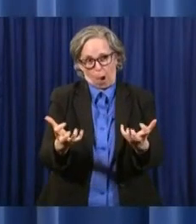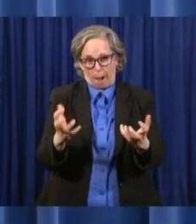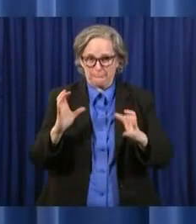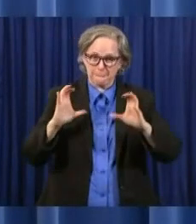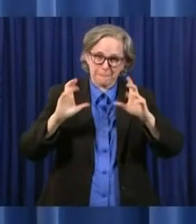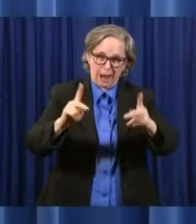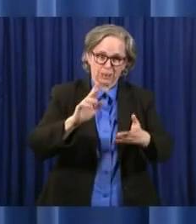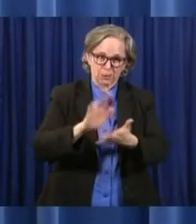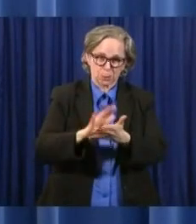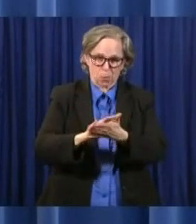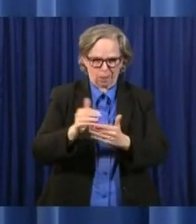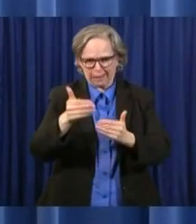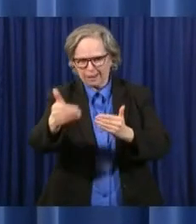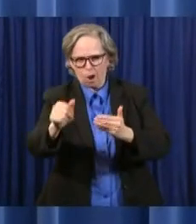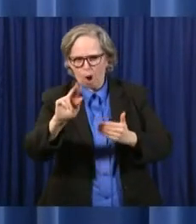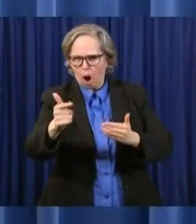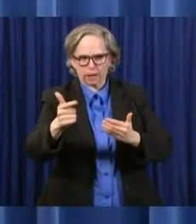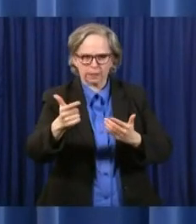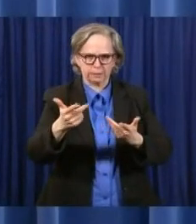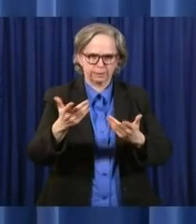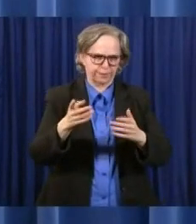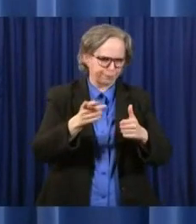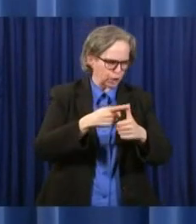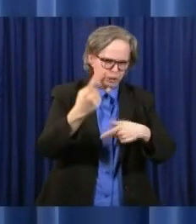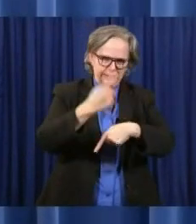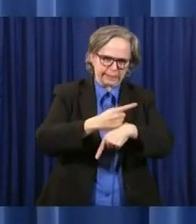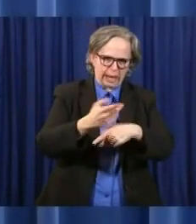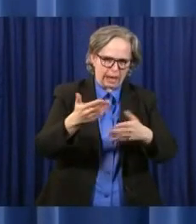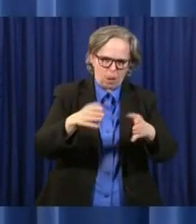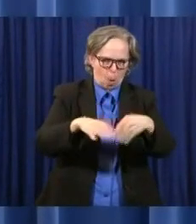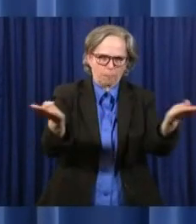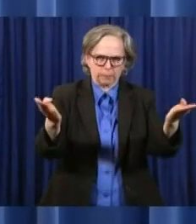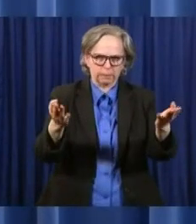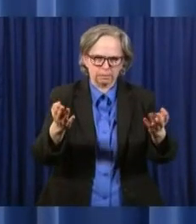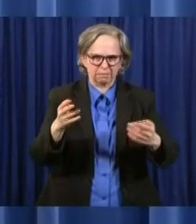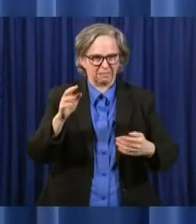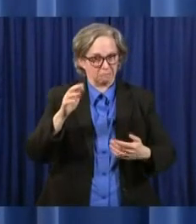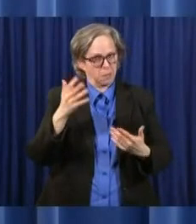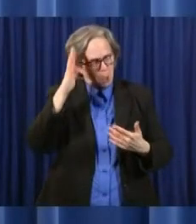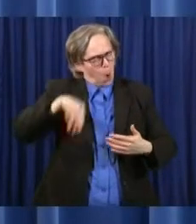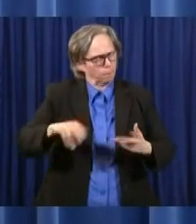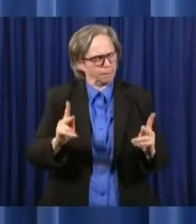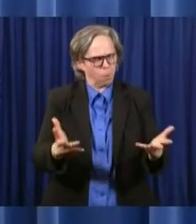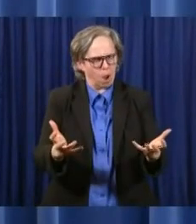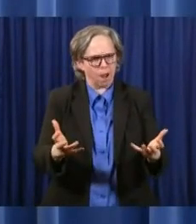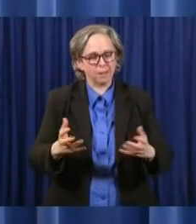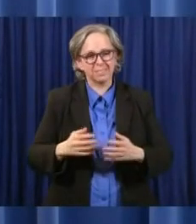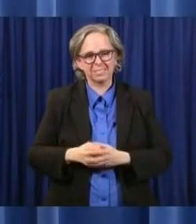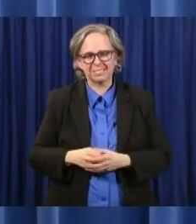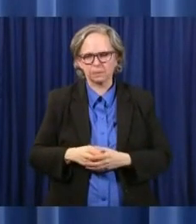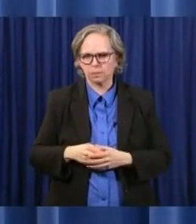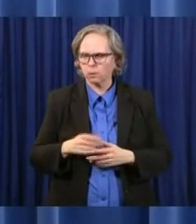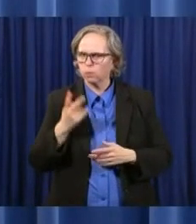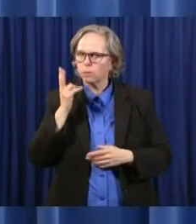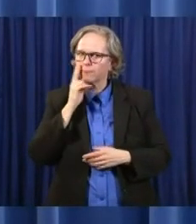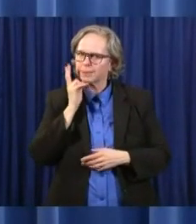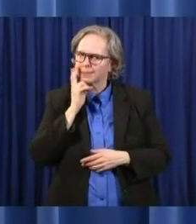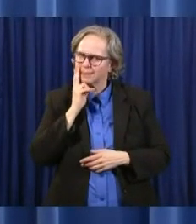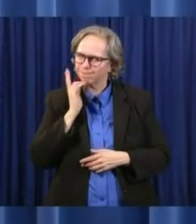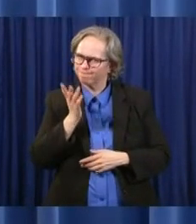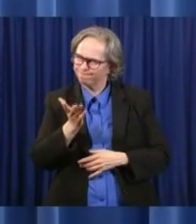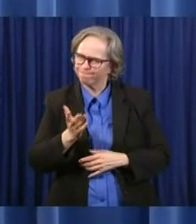date they have when they're going back in. And we're just going to have to see where we are. I do know that